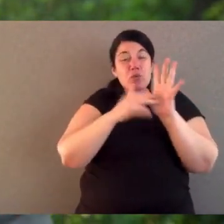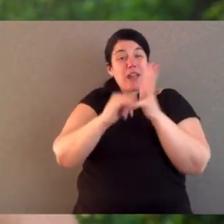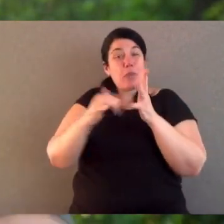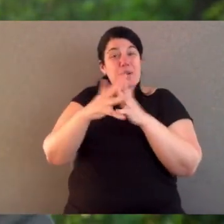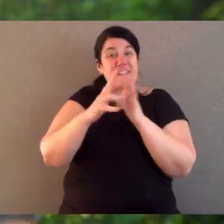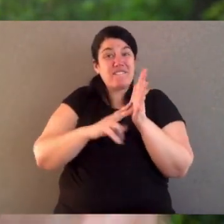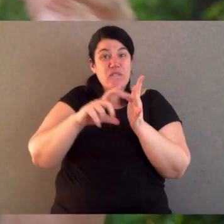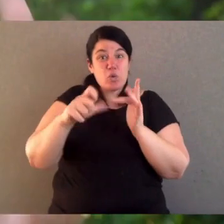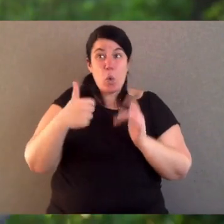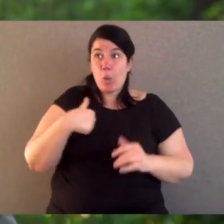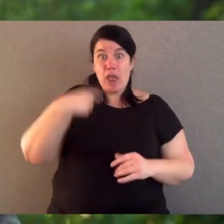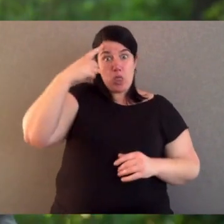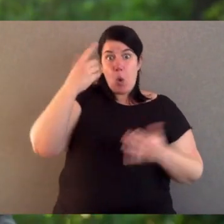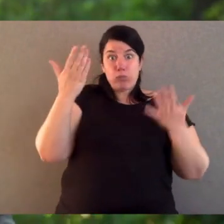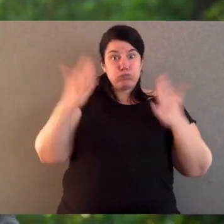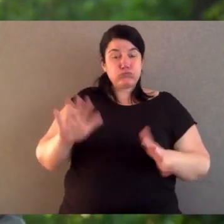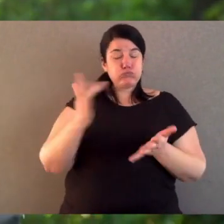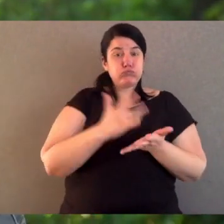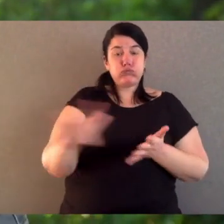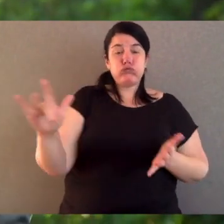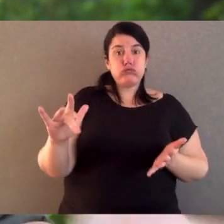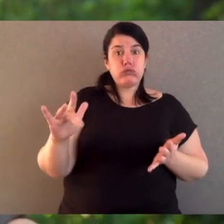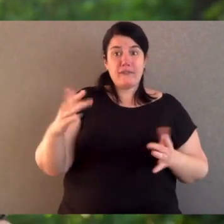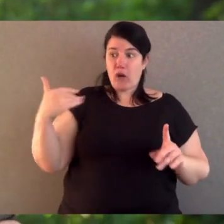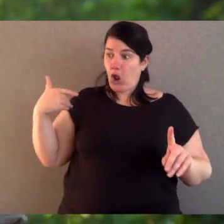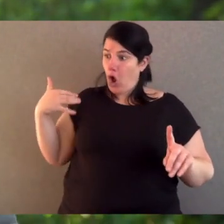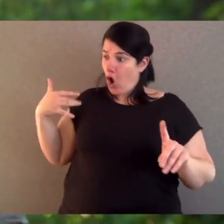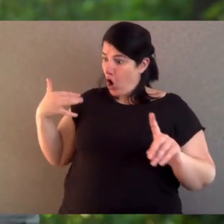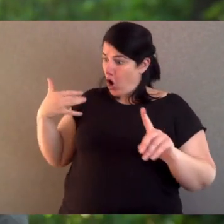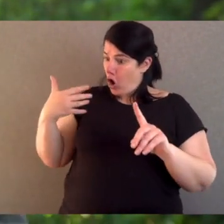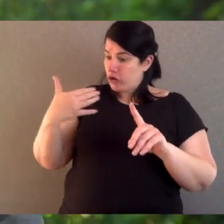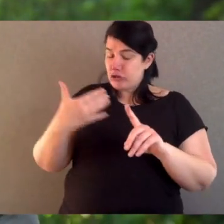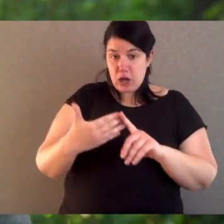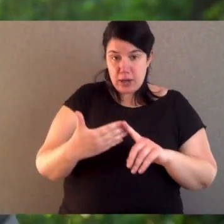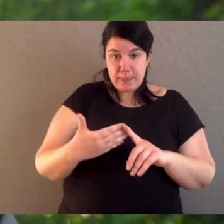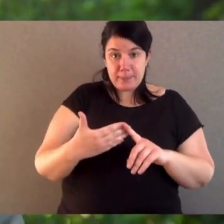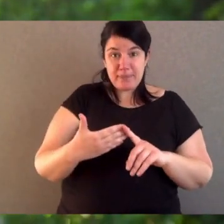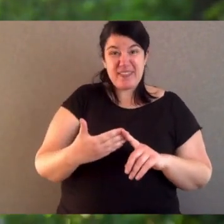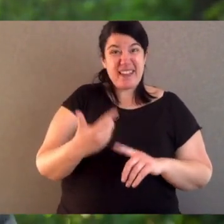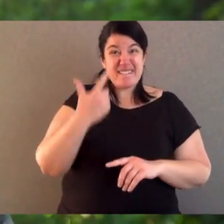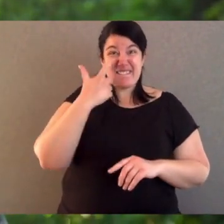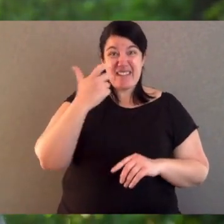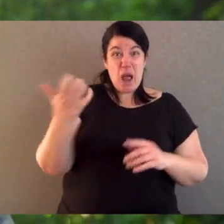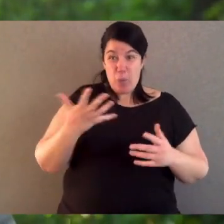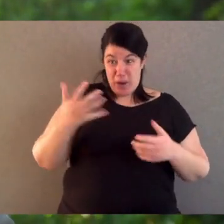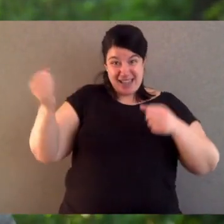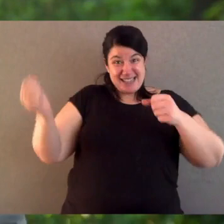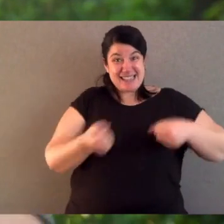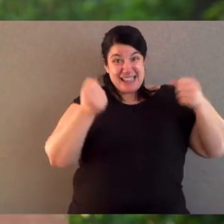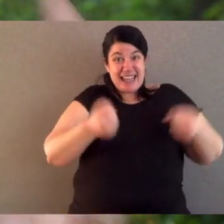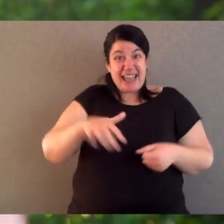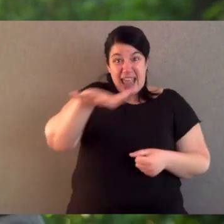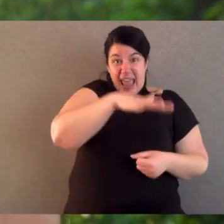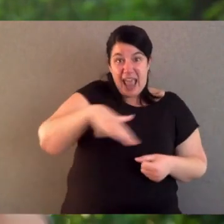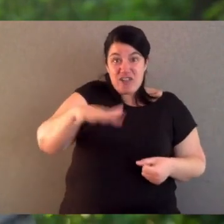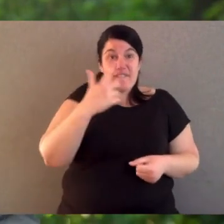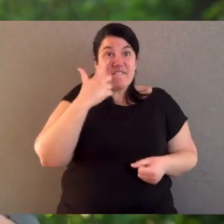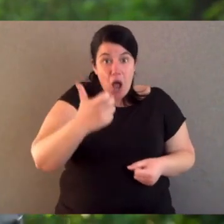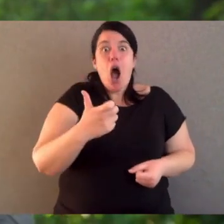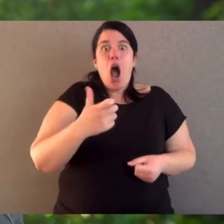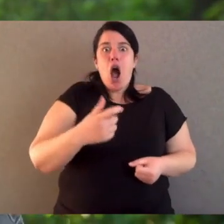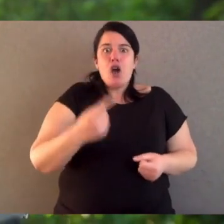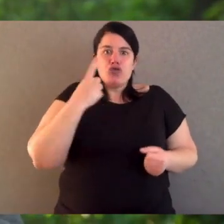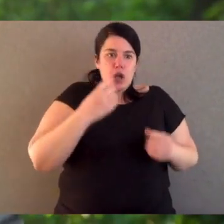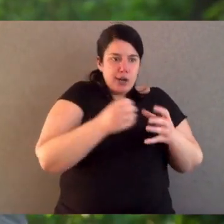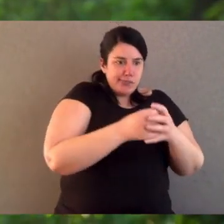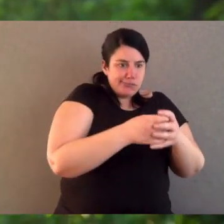it was presumed extinct for a long time. And believe it or not, was found in a ski resort and rediscovered, and now there's